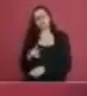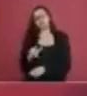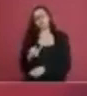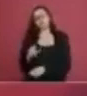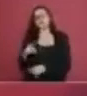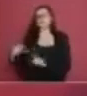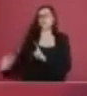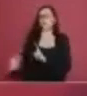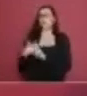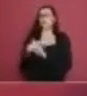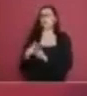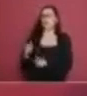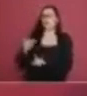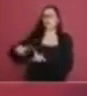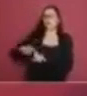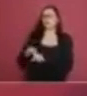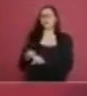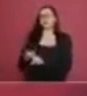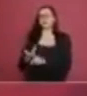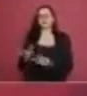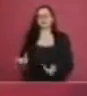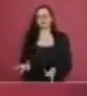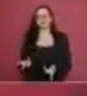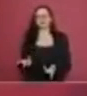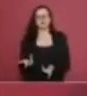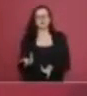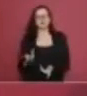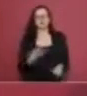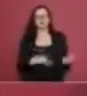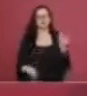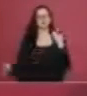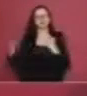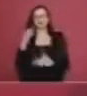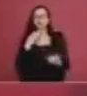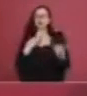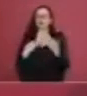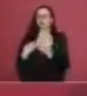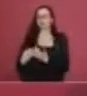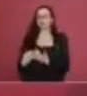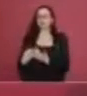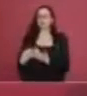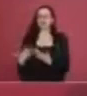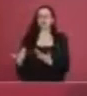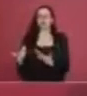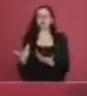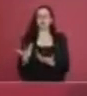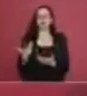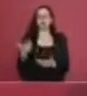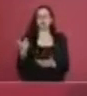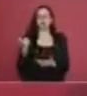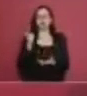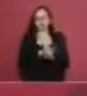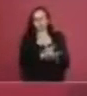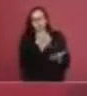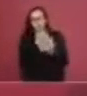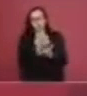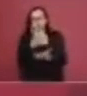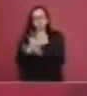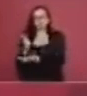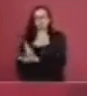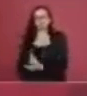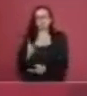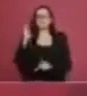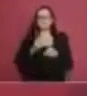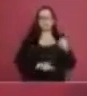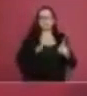they they just call that like you're being paternal and everything was in a quote